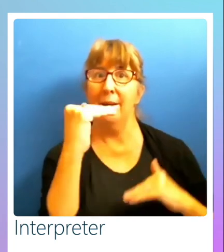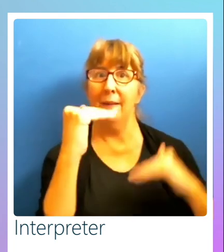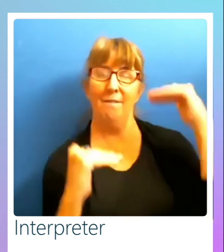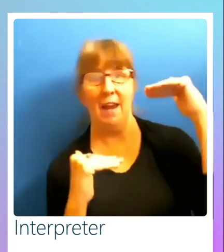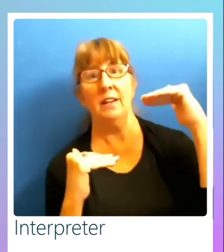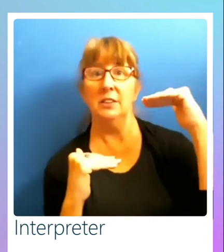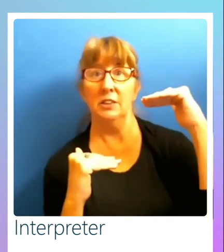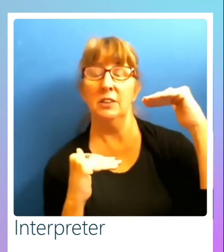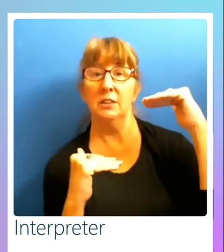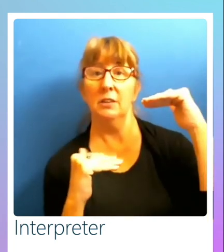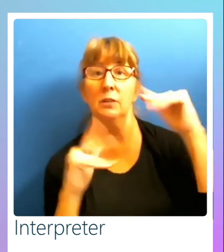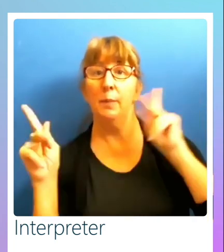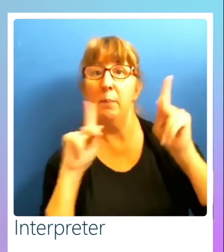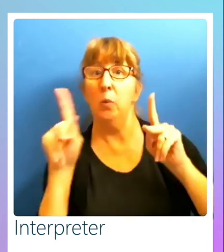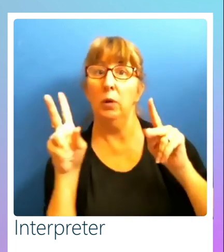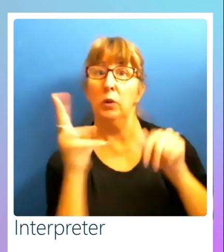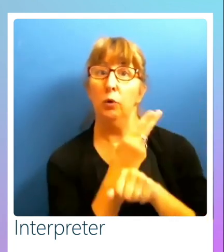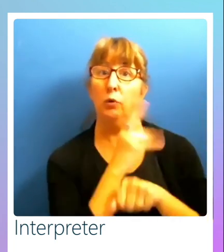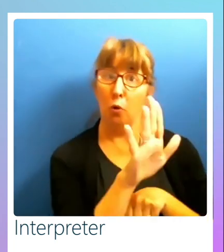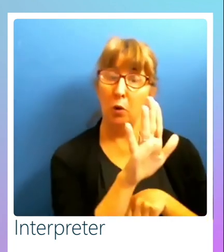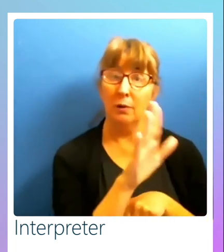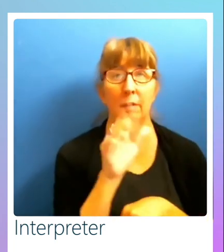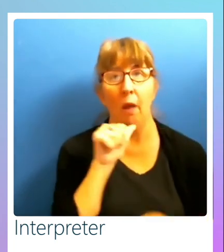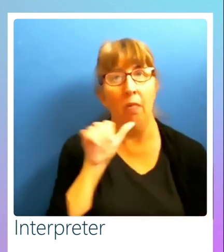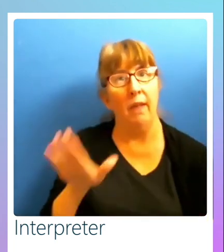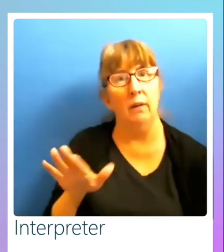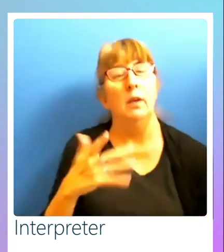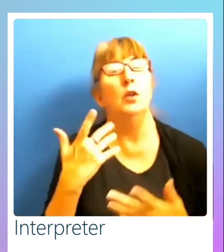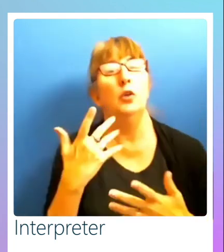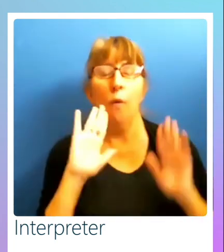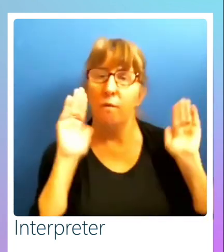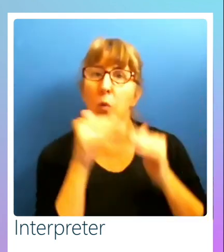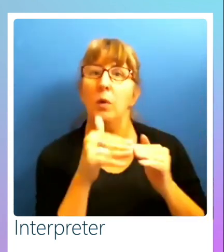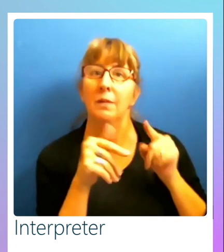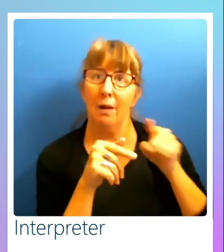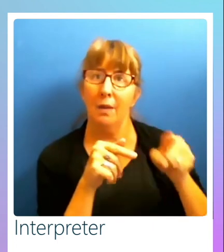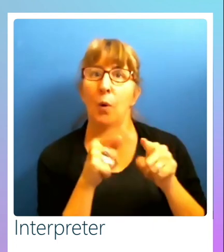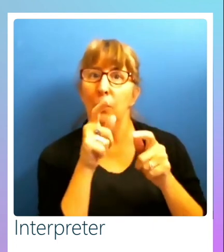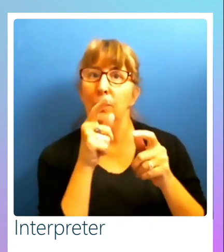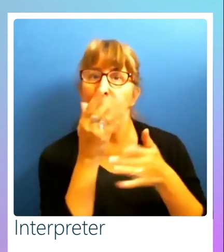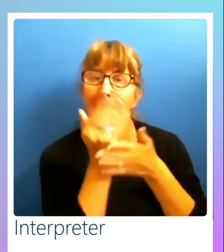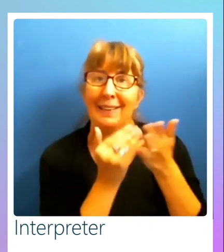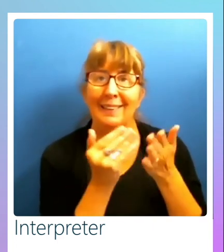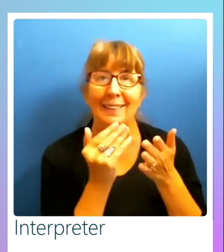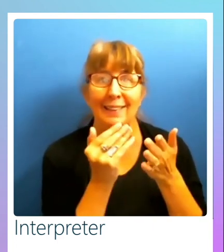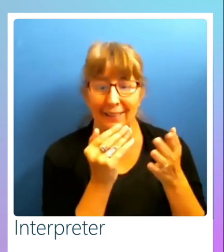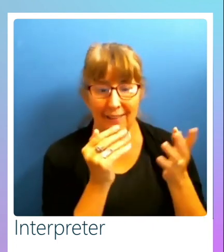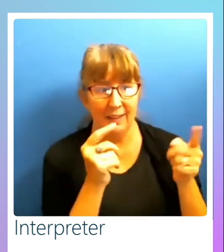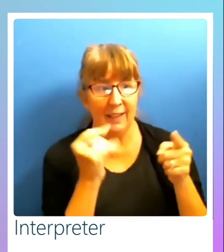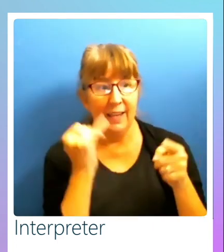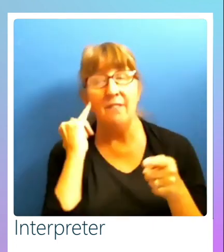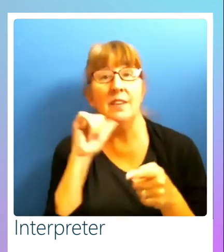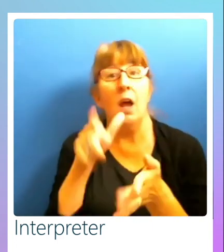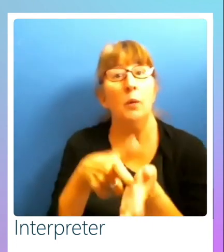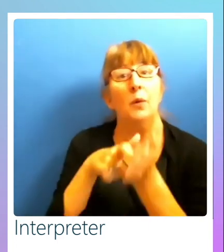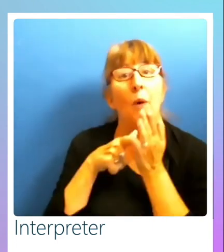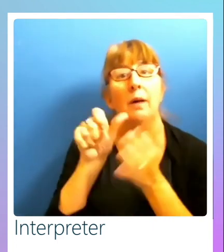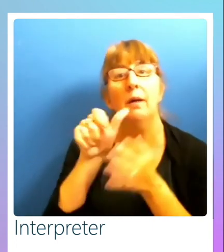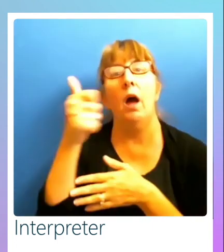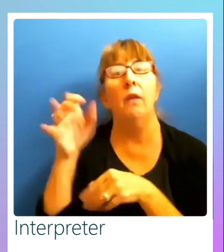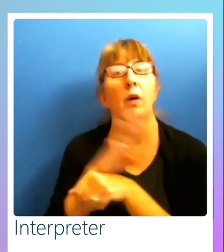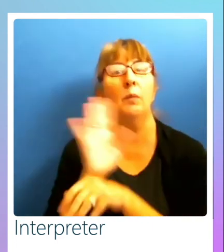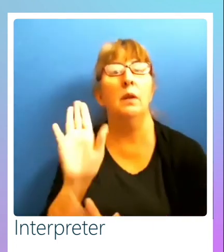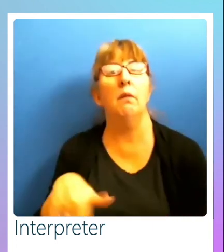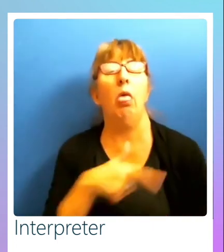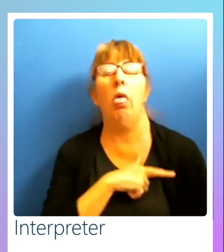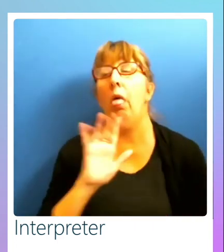mean, that's that's that's brilliant. Right. So I would say focus on those other pieces, especially if they're not mandating it. If all your other companies are lazy and